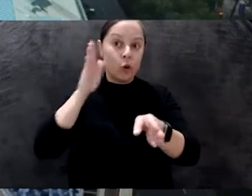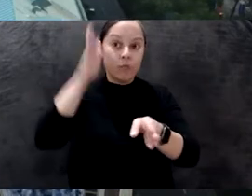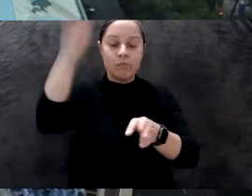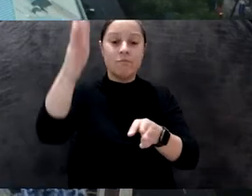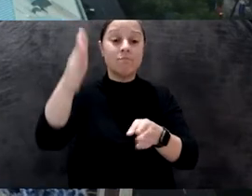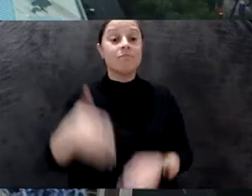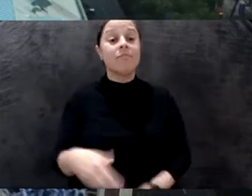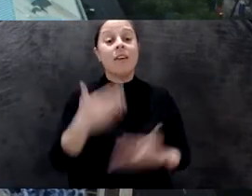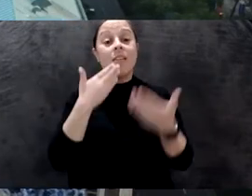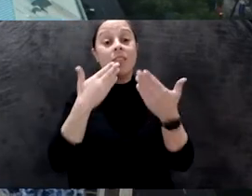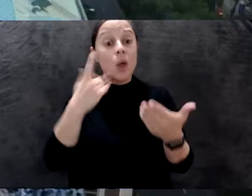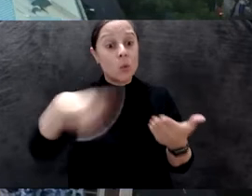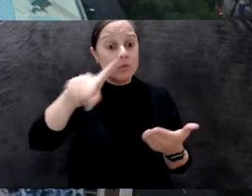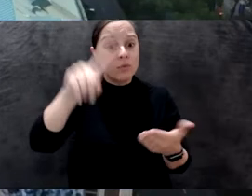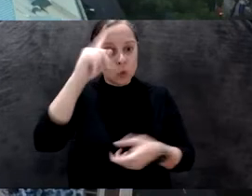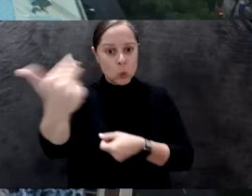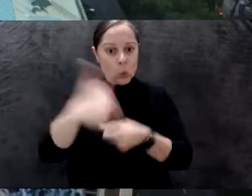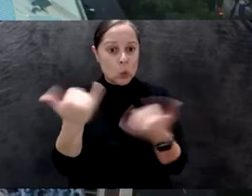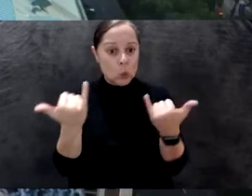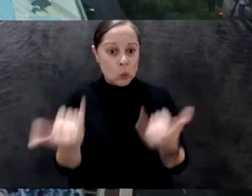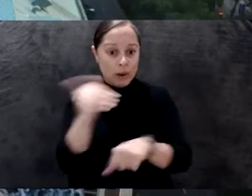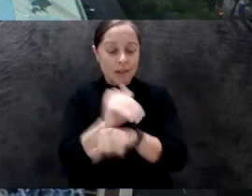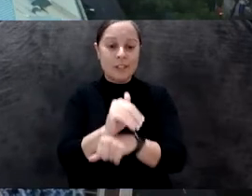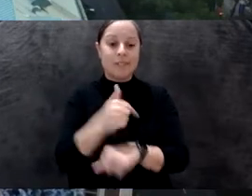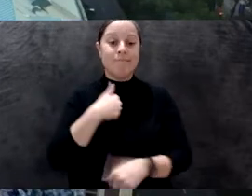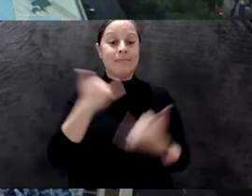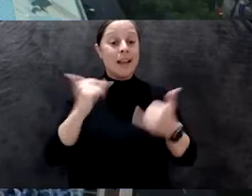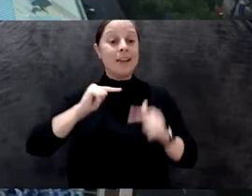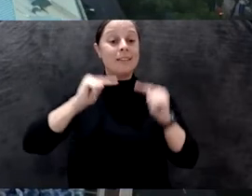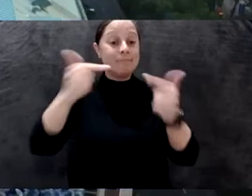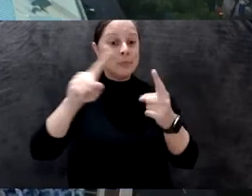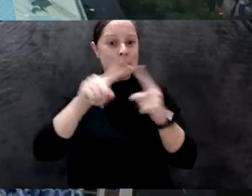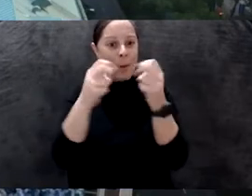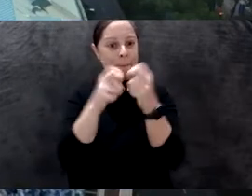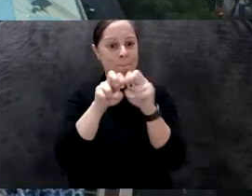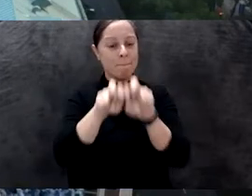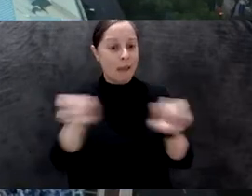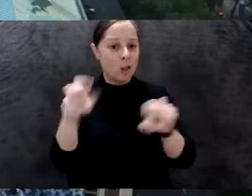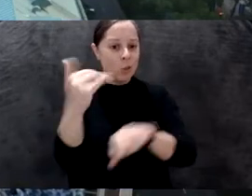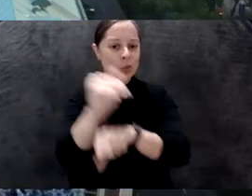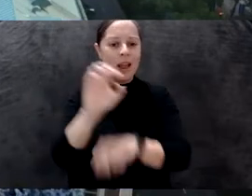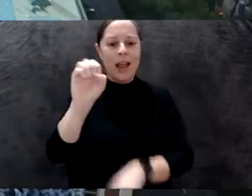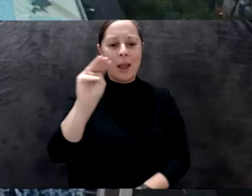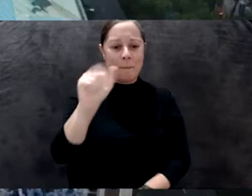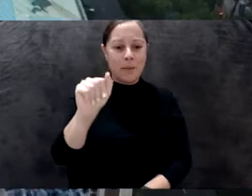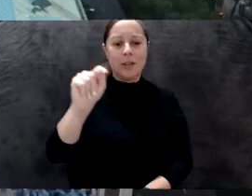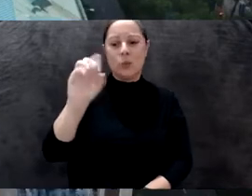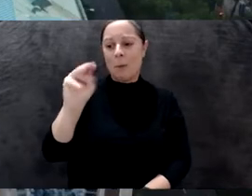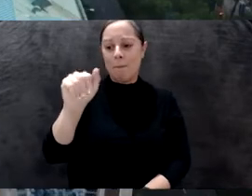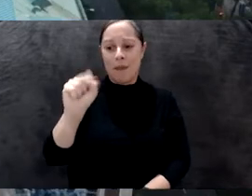thank you everyone for joining us here tonight, and I will hand it off to tonight's panelists, Emma, Tomás, and Hans.